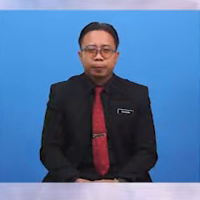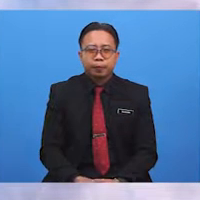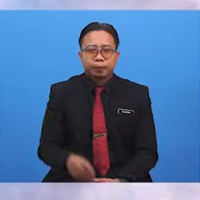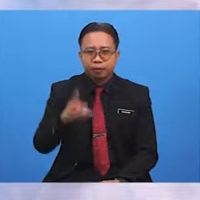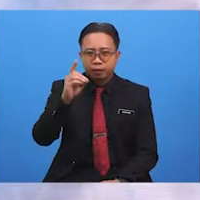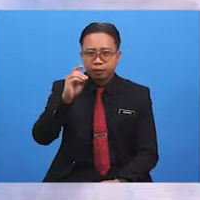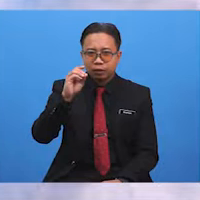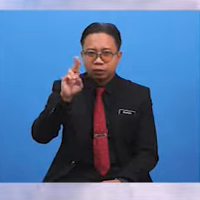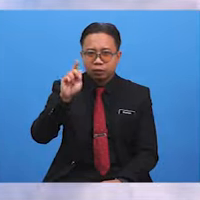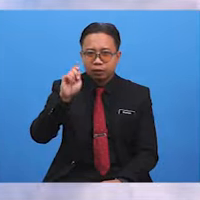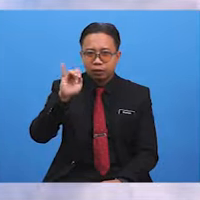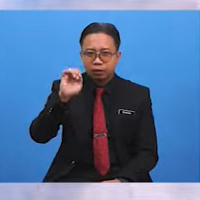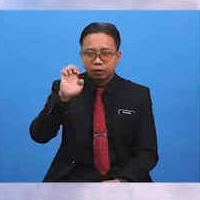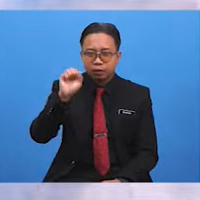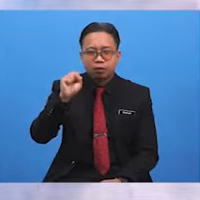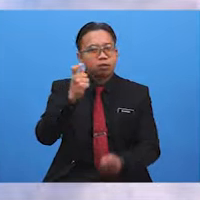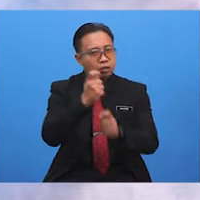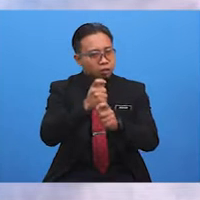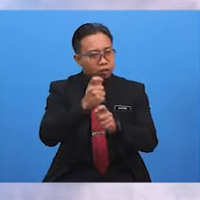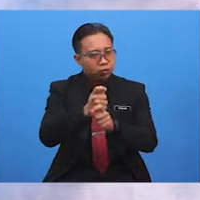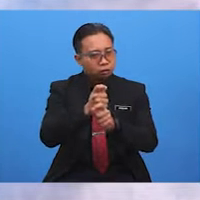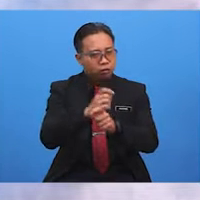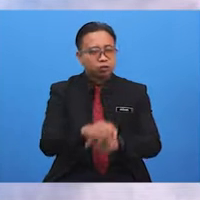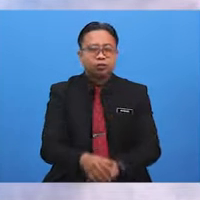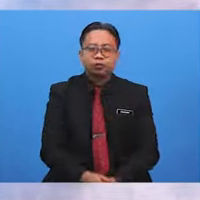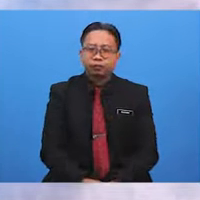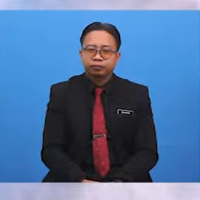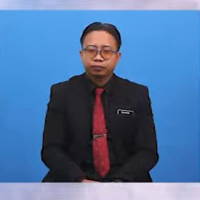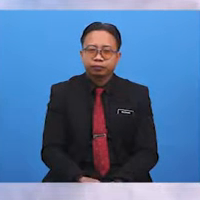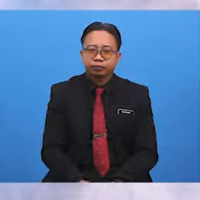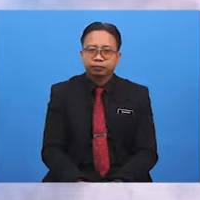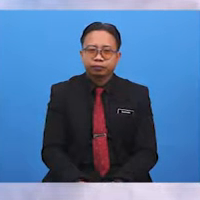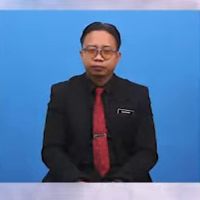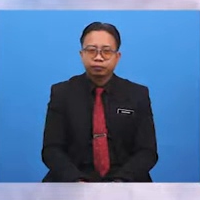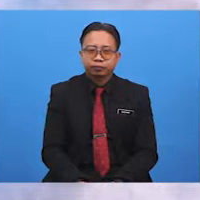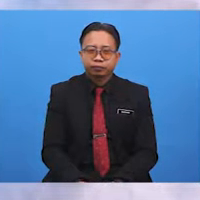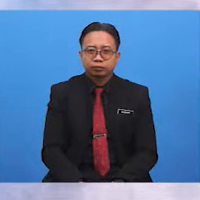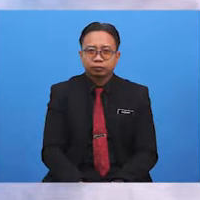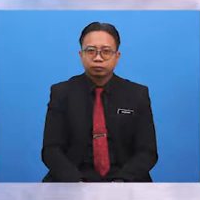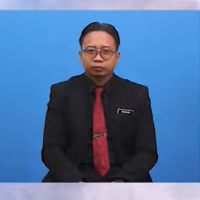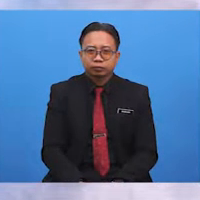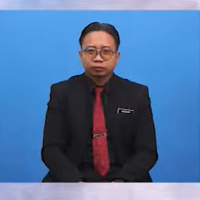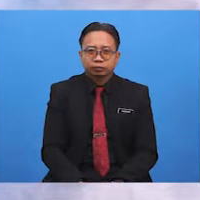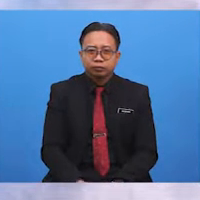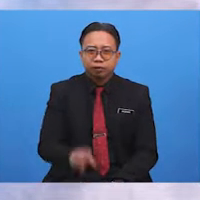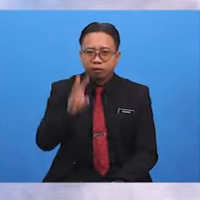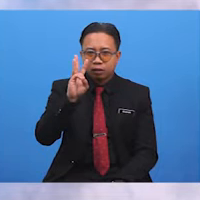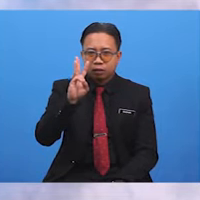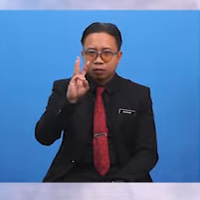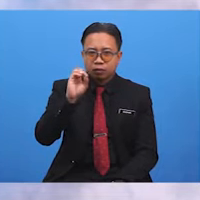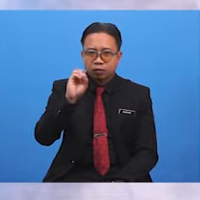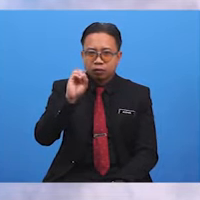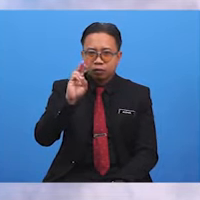DR U T I I E S. Duties. W